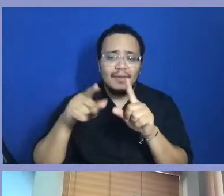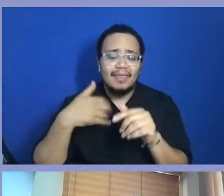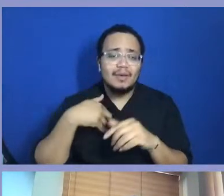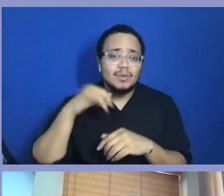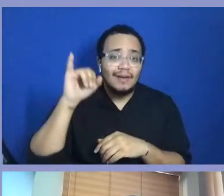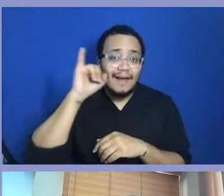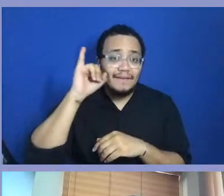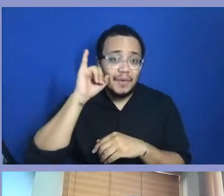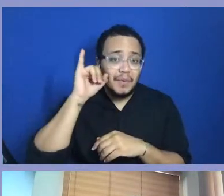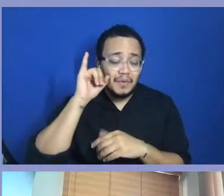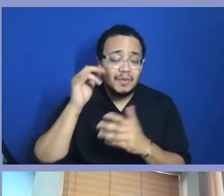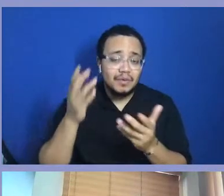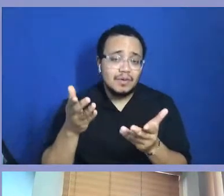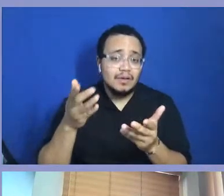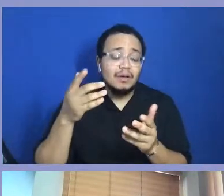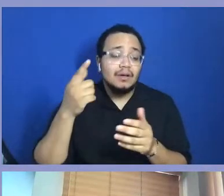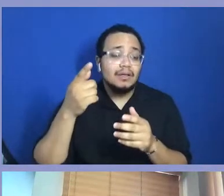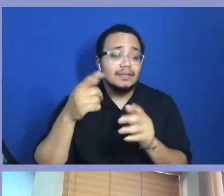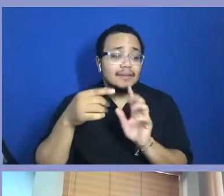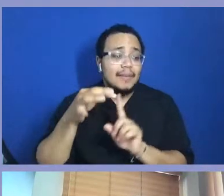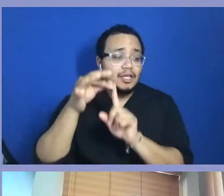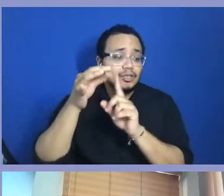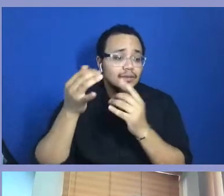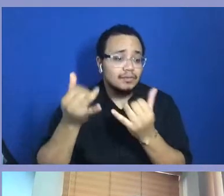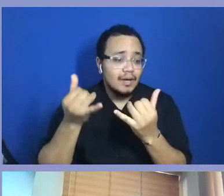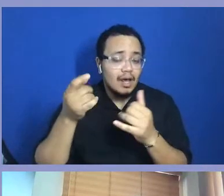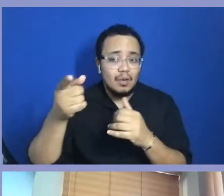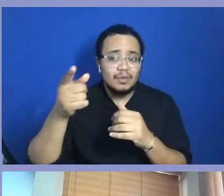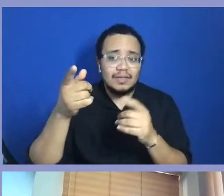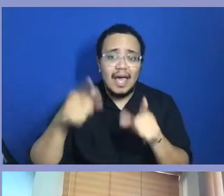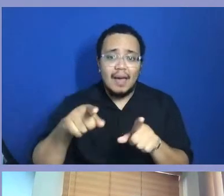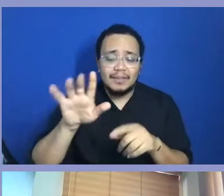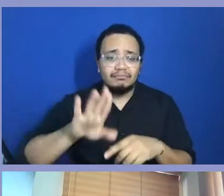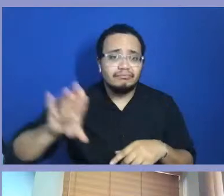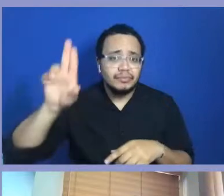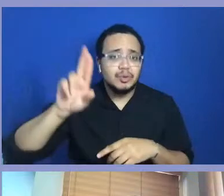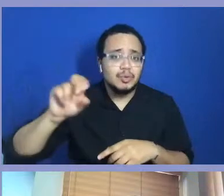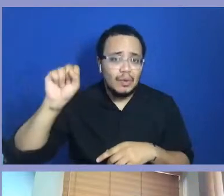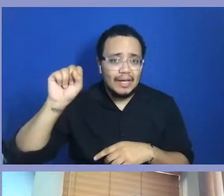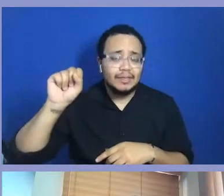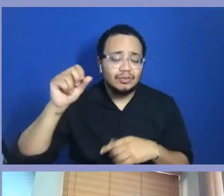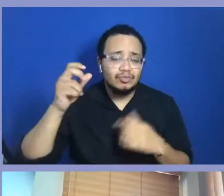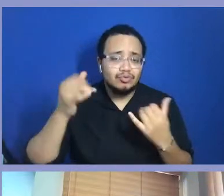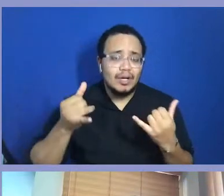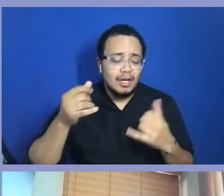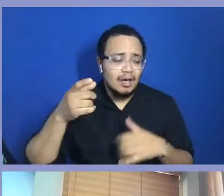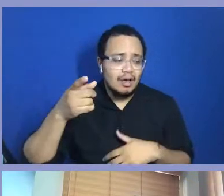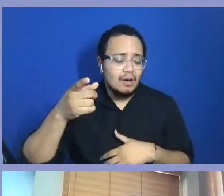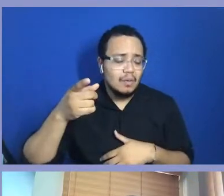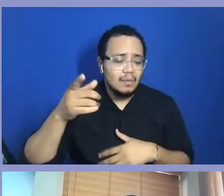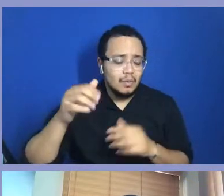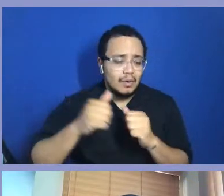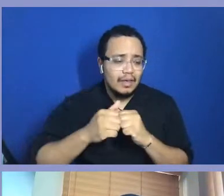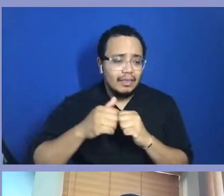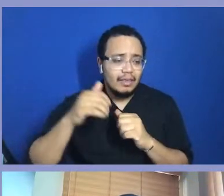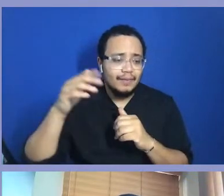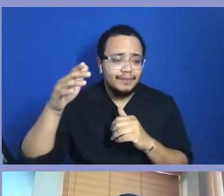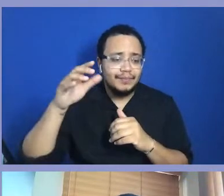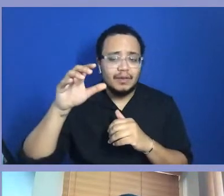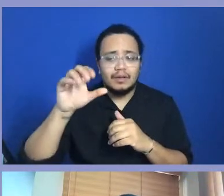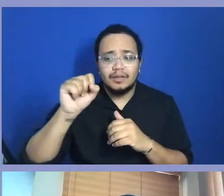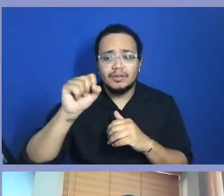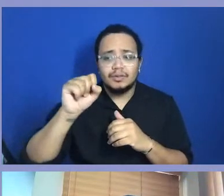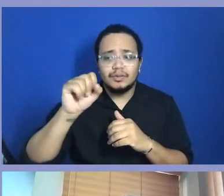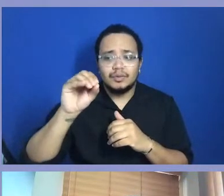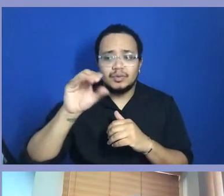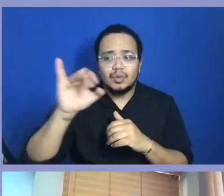know, obviously what's happening, happening in the country right now with just the, with the social injustice and